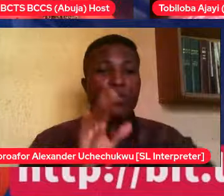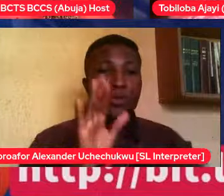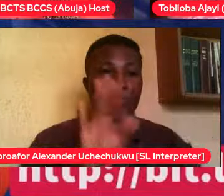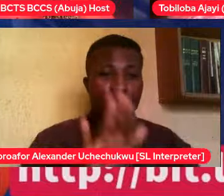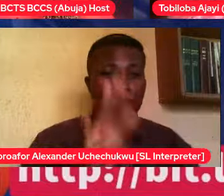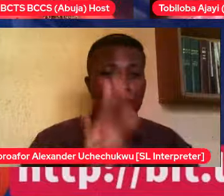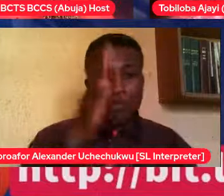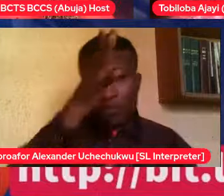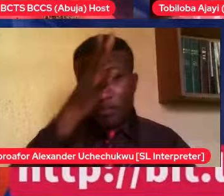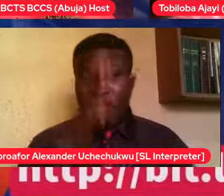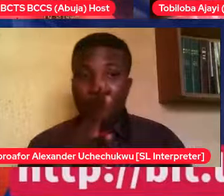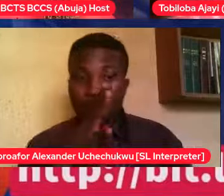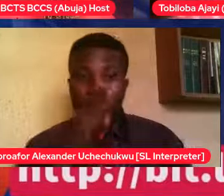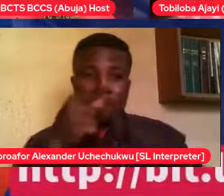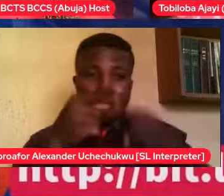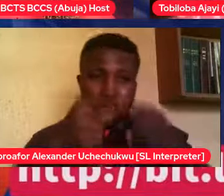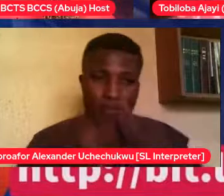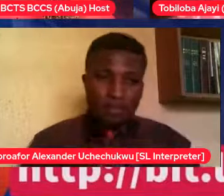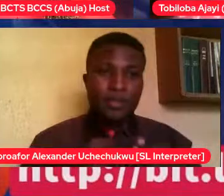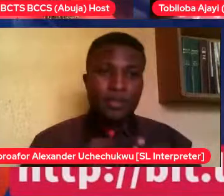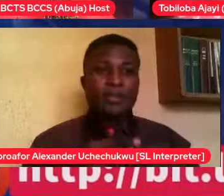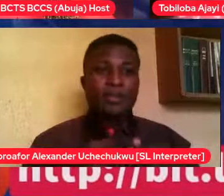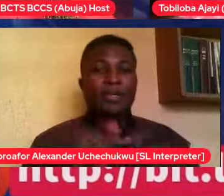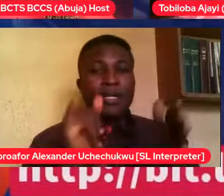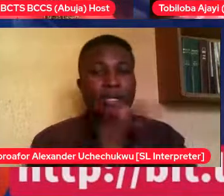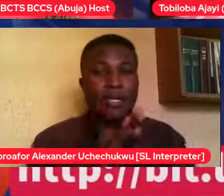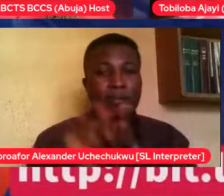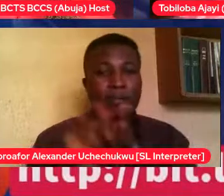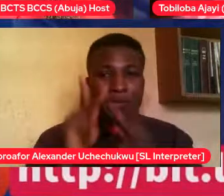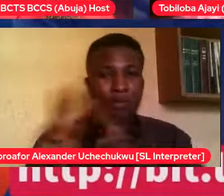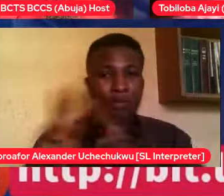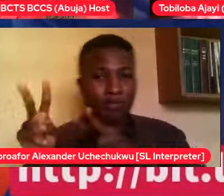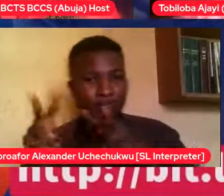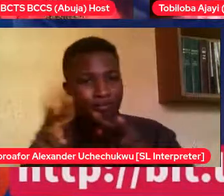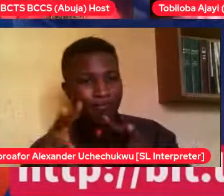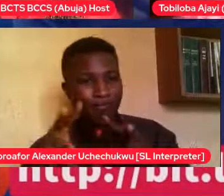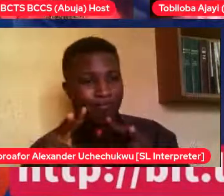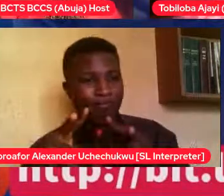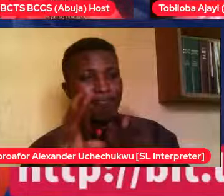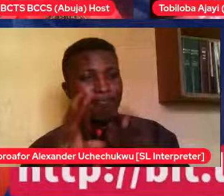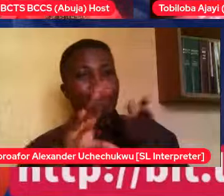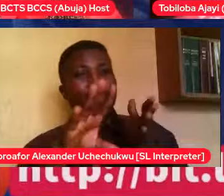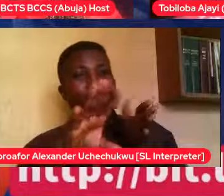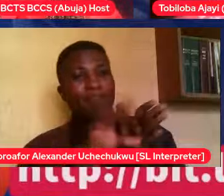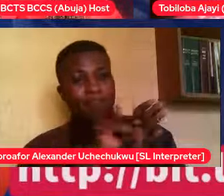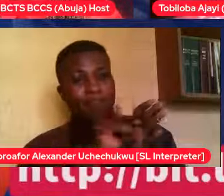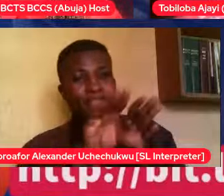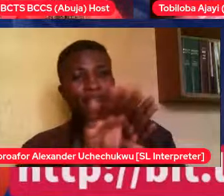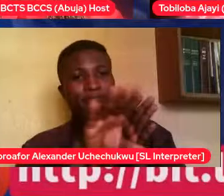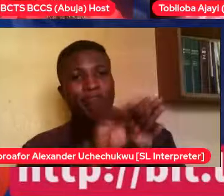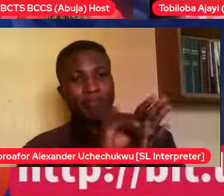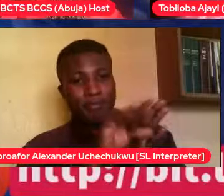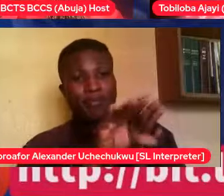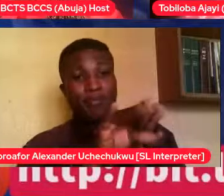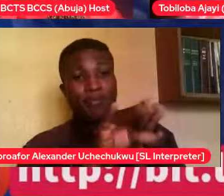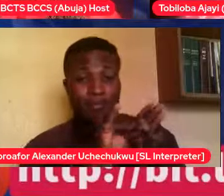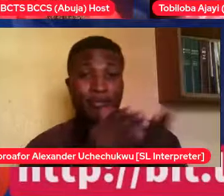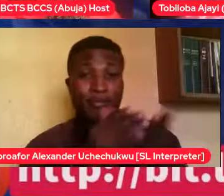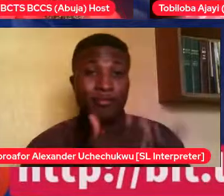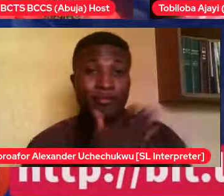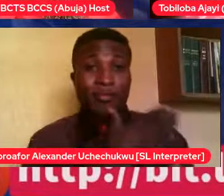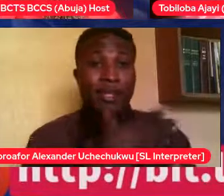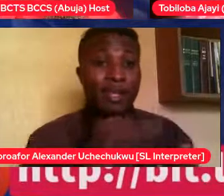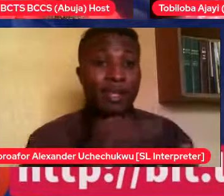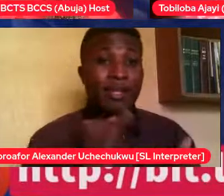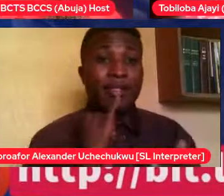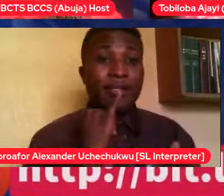that they give themselves going forward. And it's important that we do this, because the truth is that